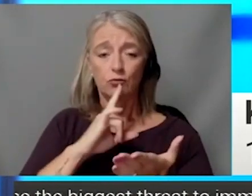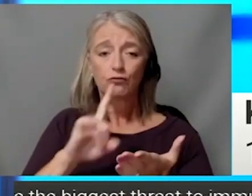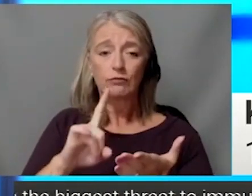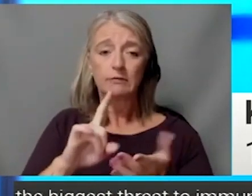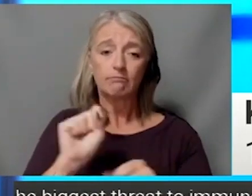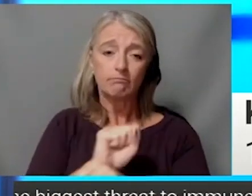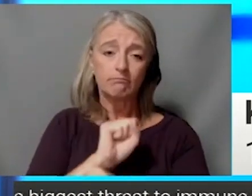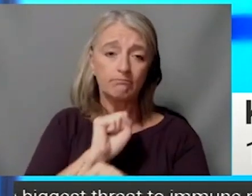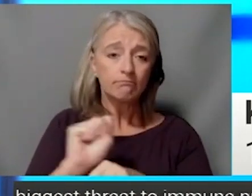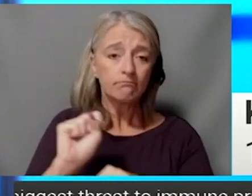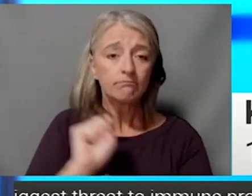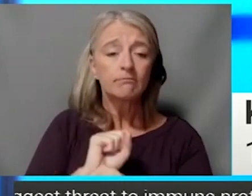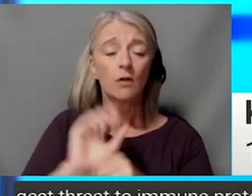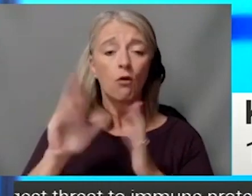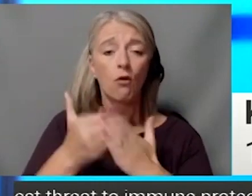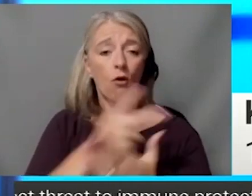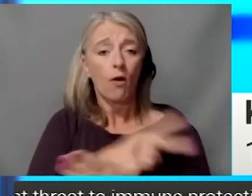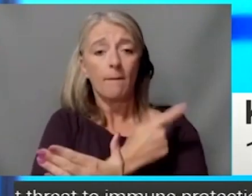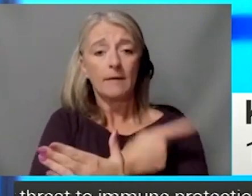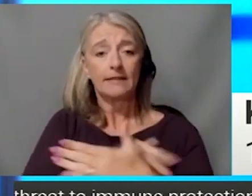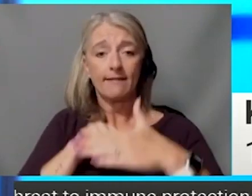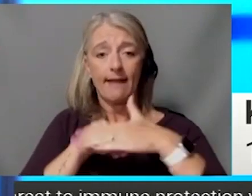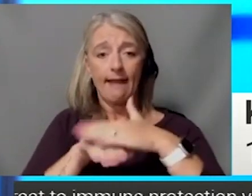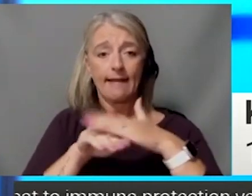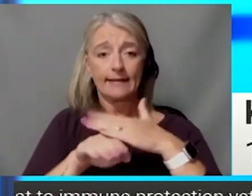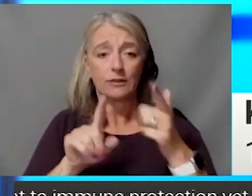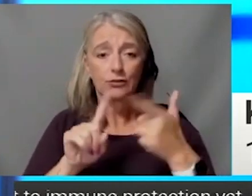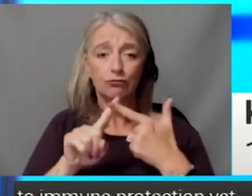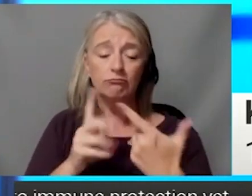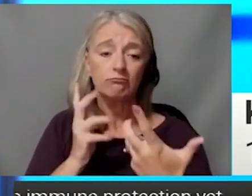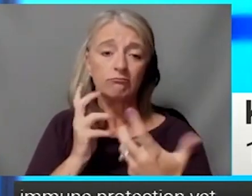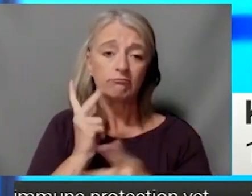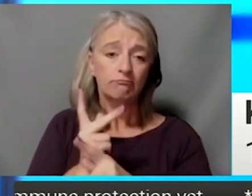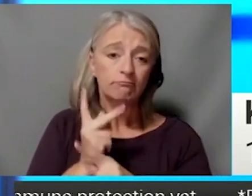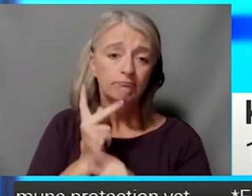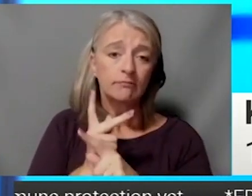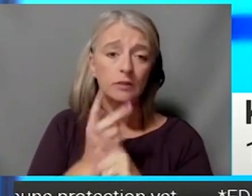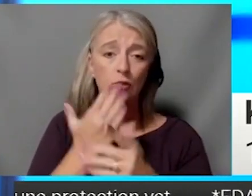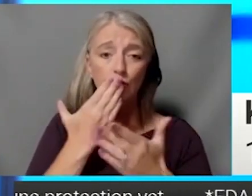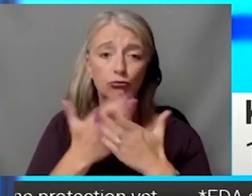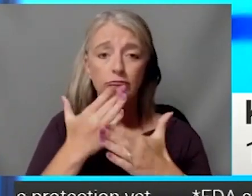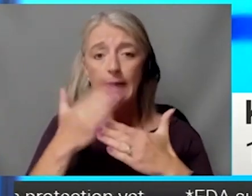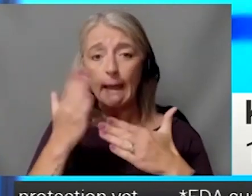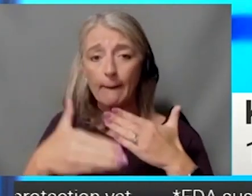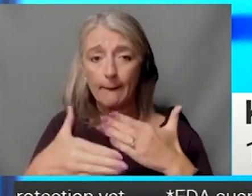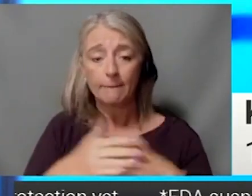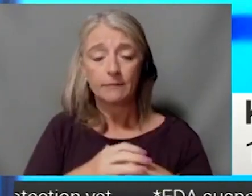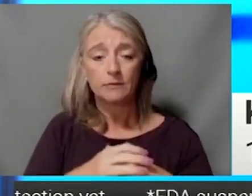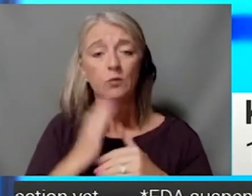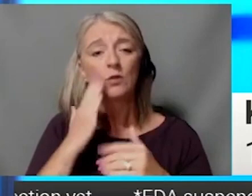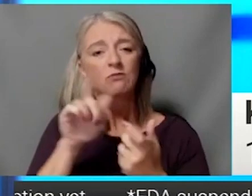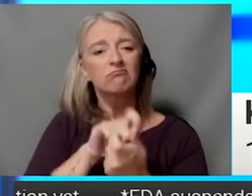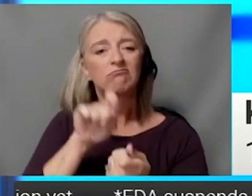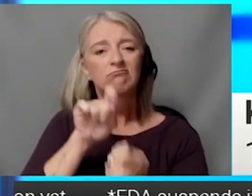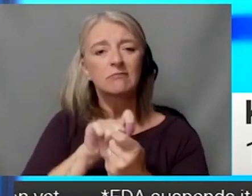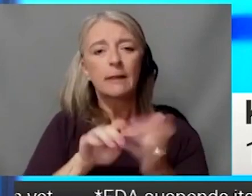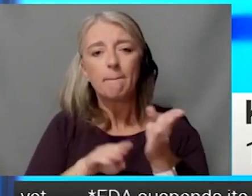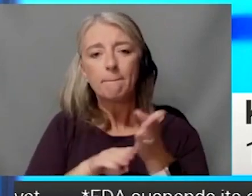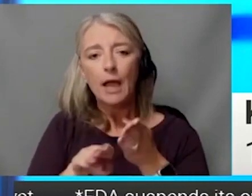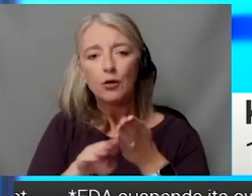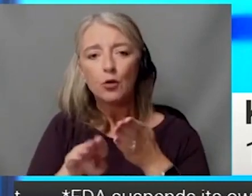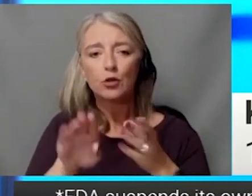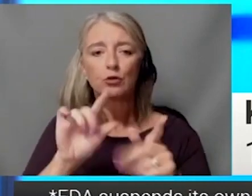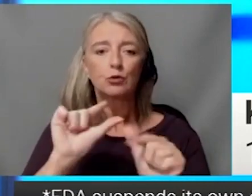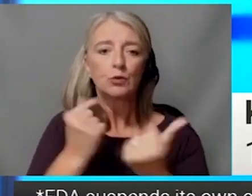have good access to care and have good outcomes. And we know that specifically some minority groups and also patients that live in